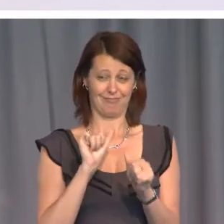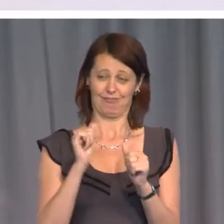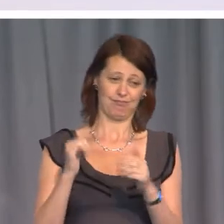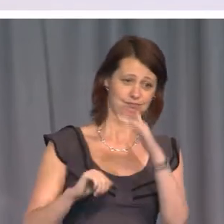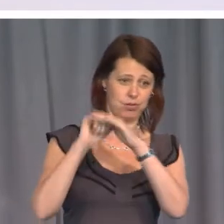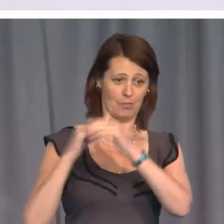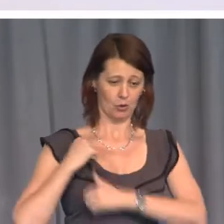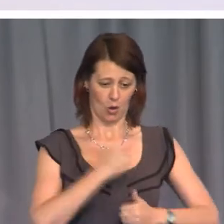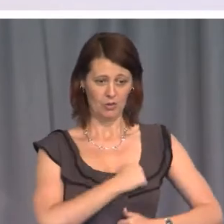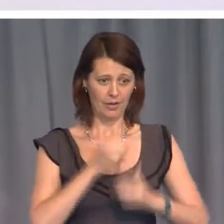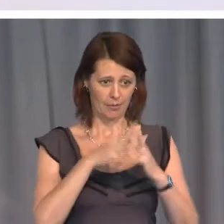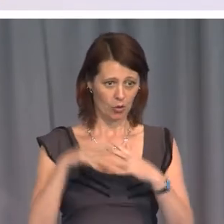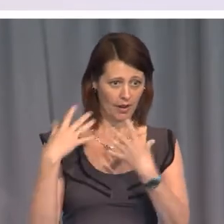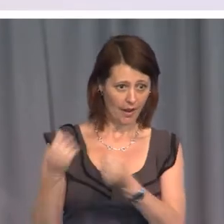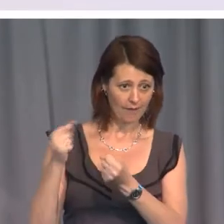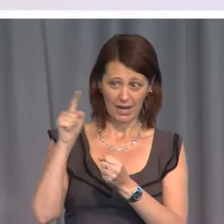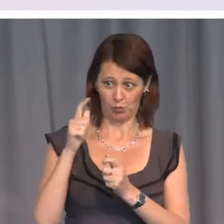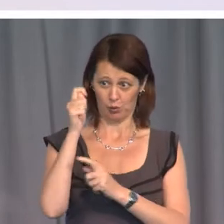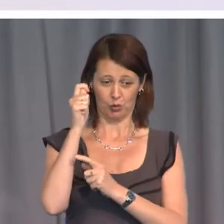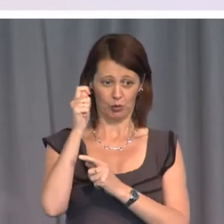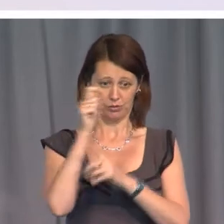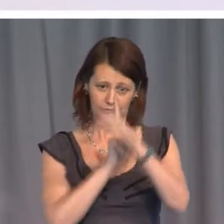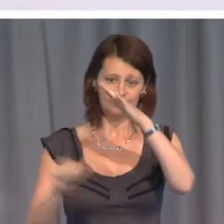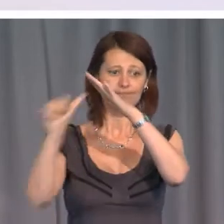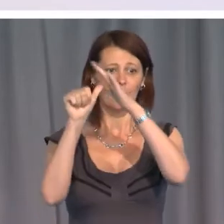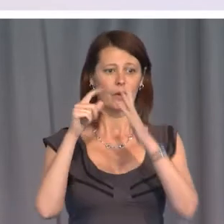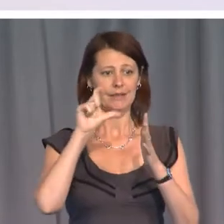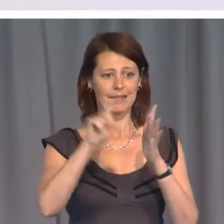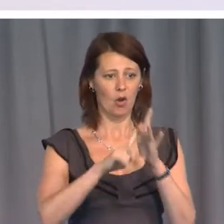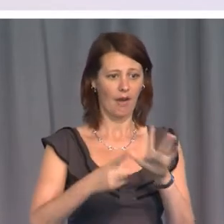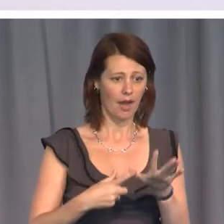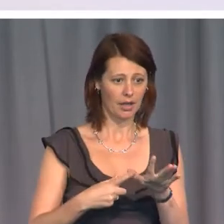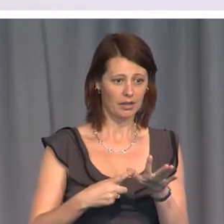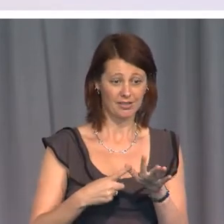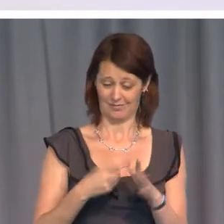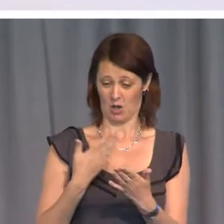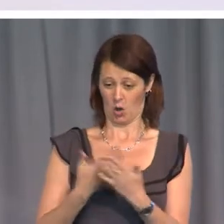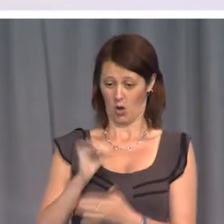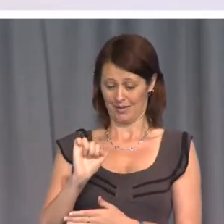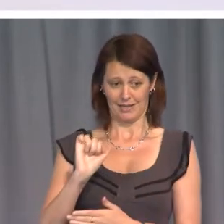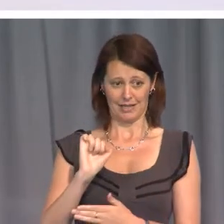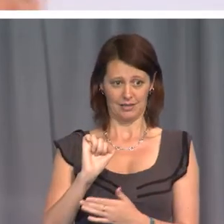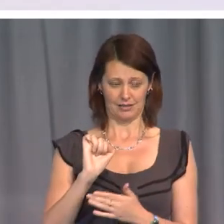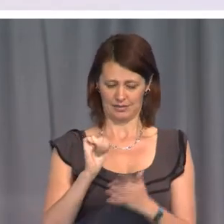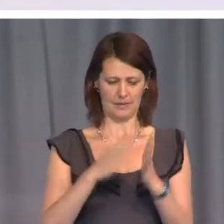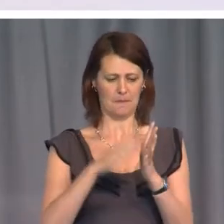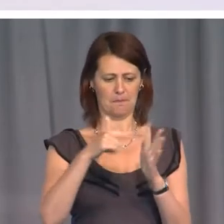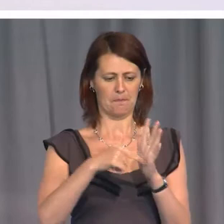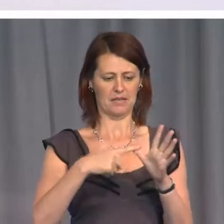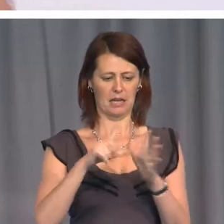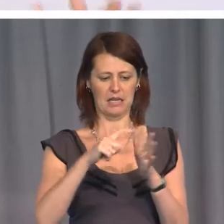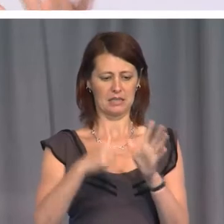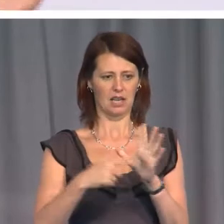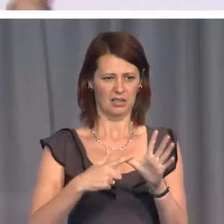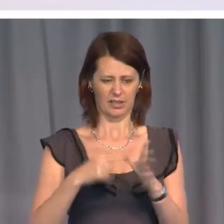America had. He was about to be made head of the CIA, and on his metadata, which is the